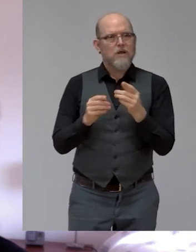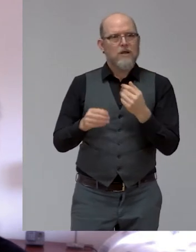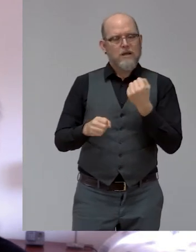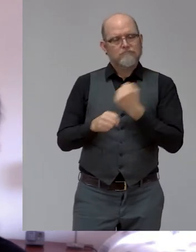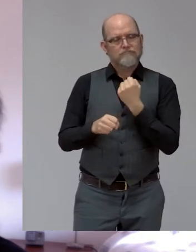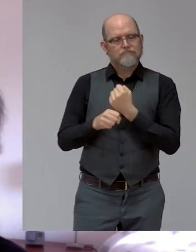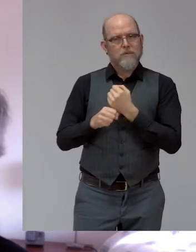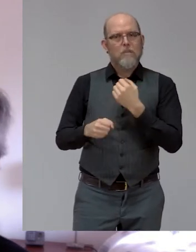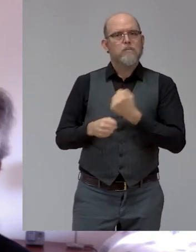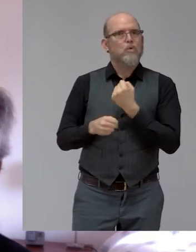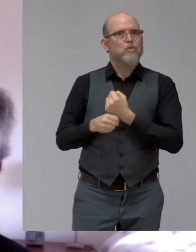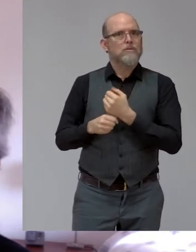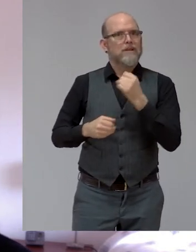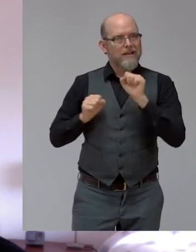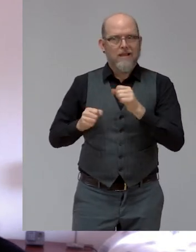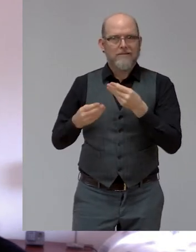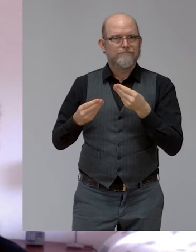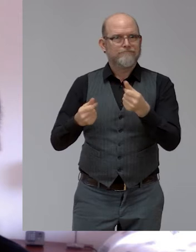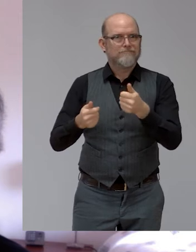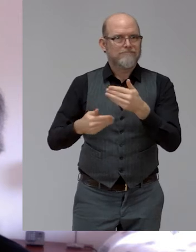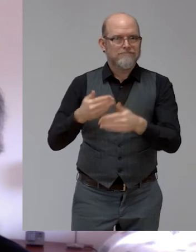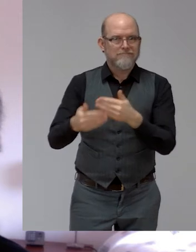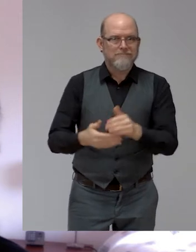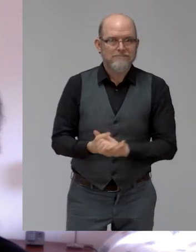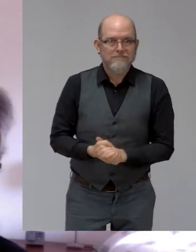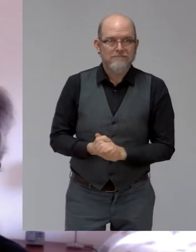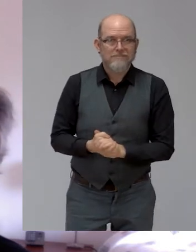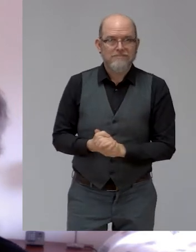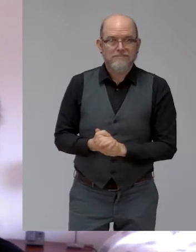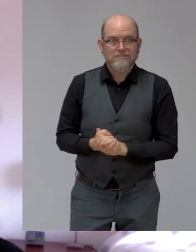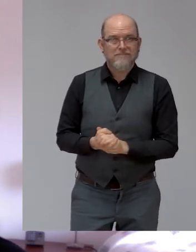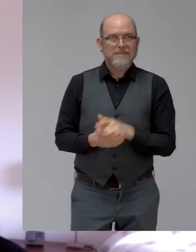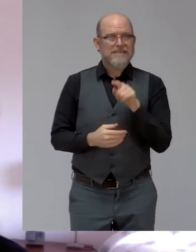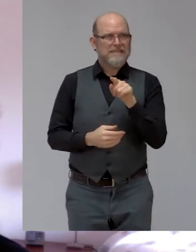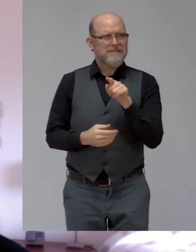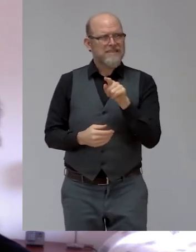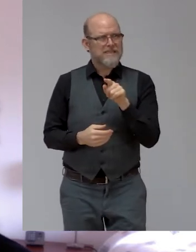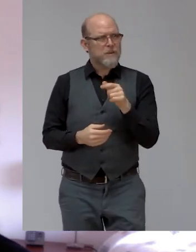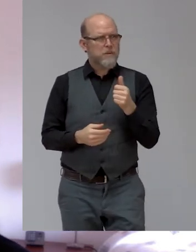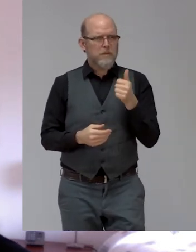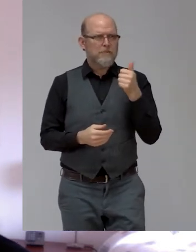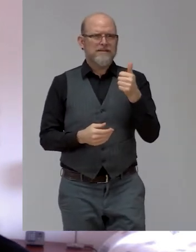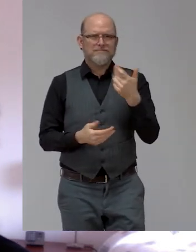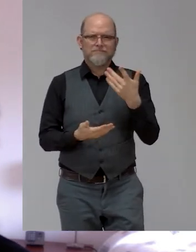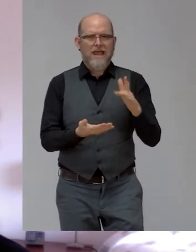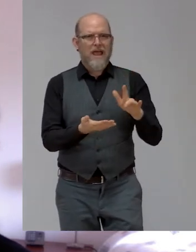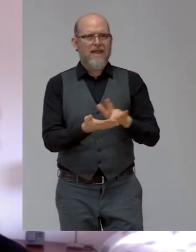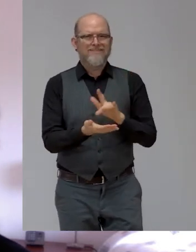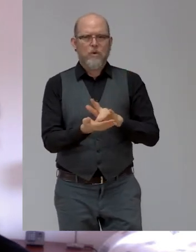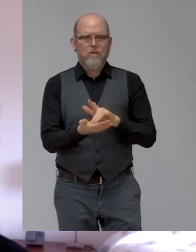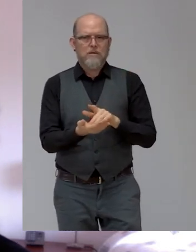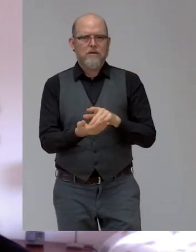So, for example, one of the best things about the iPad or the iPhone, for example, is pinch.